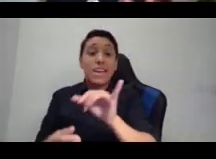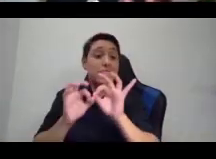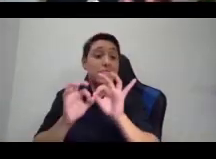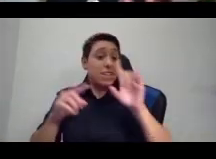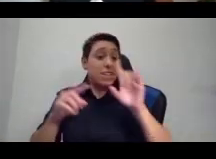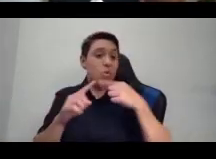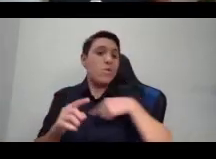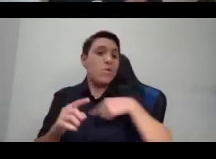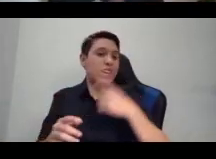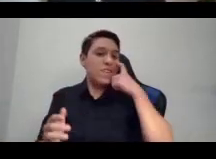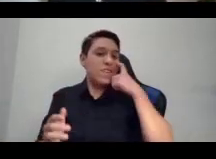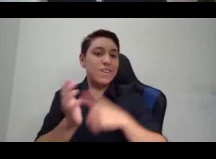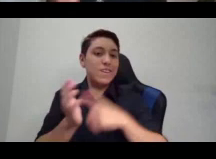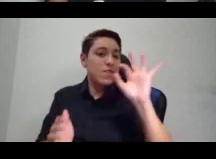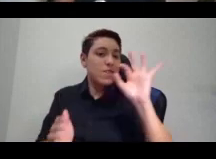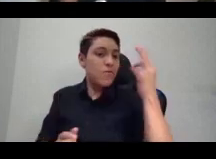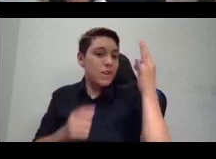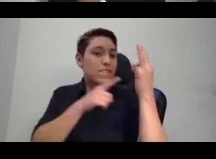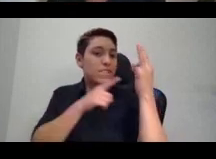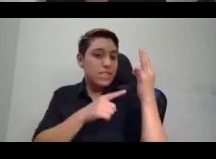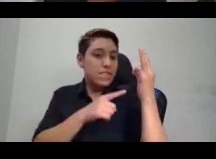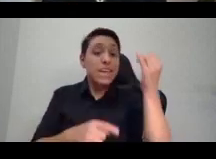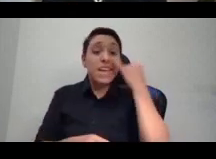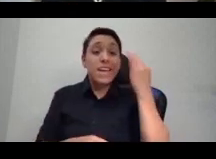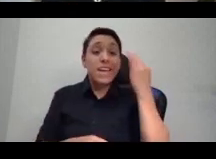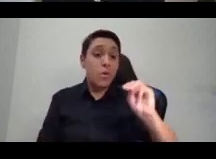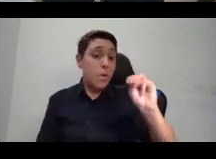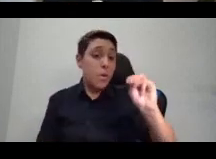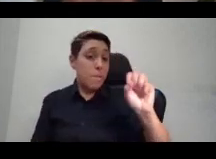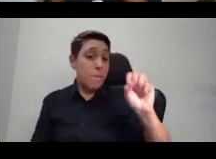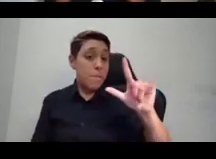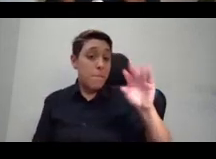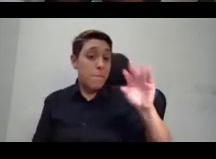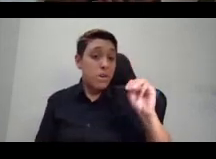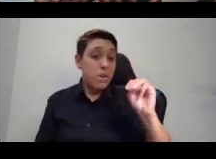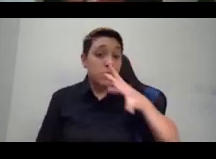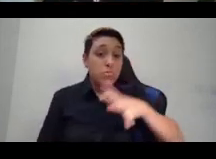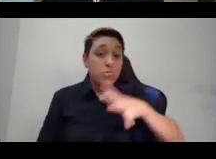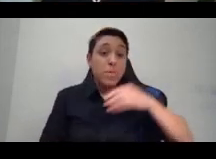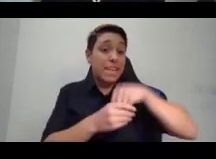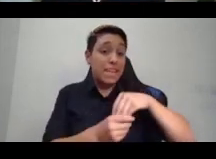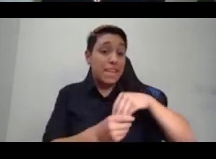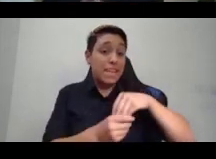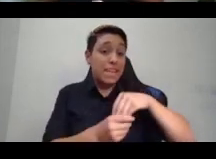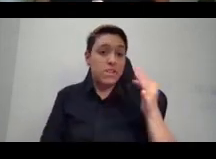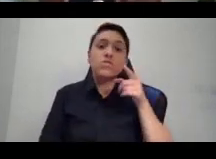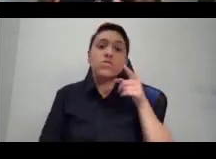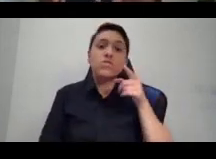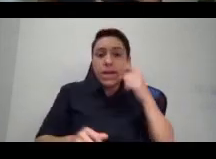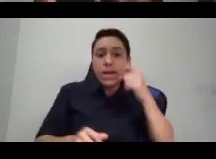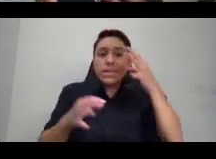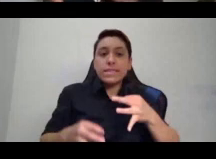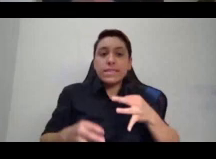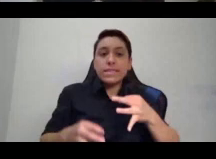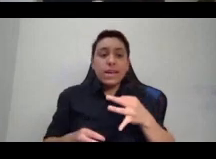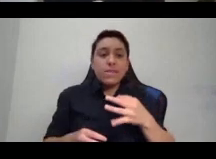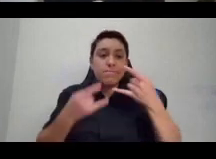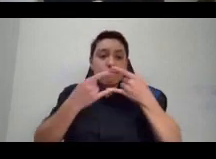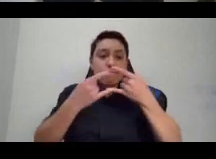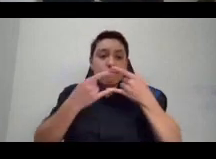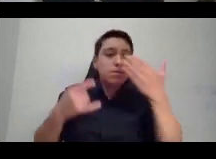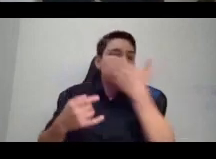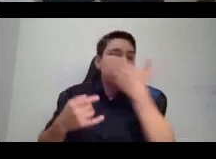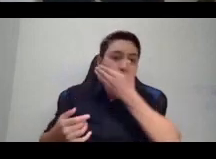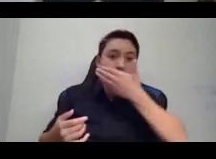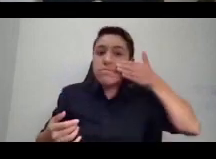where if you are a Muslim woman and choose to cover your face because that is part of your religious practice, that is banned by law. But